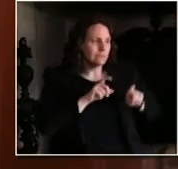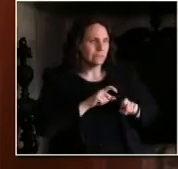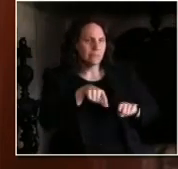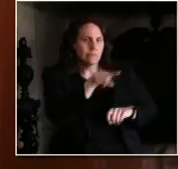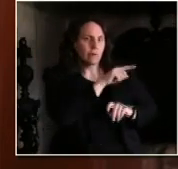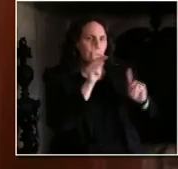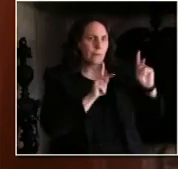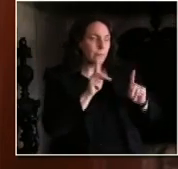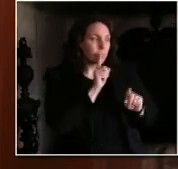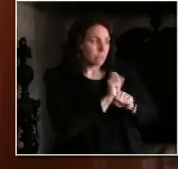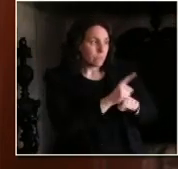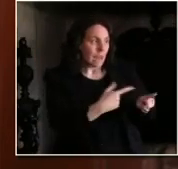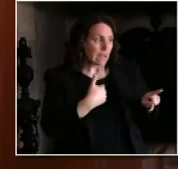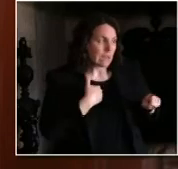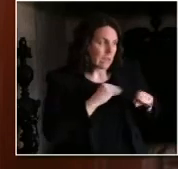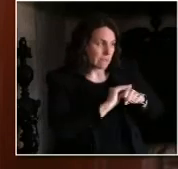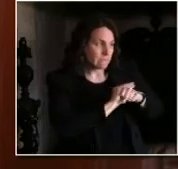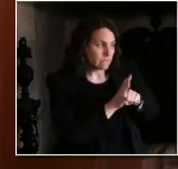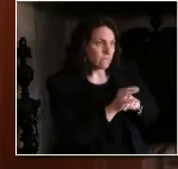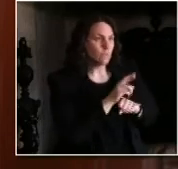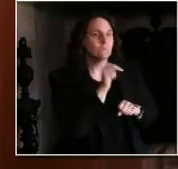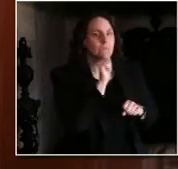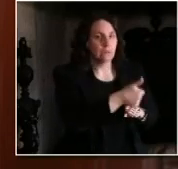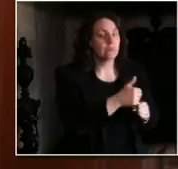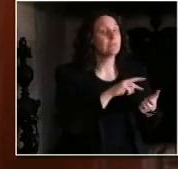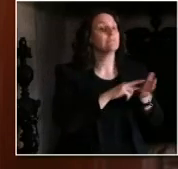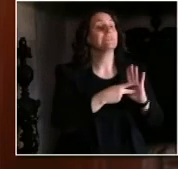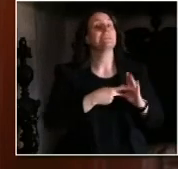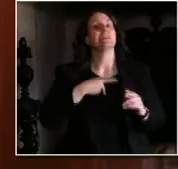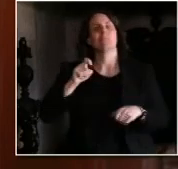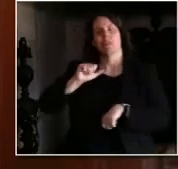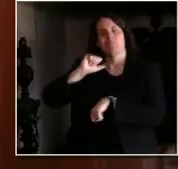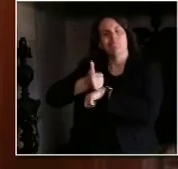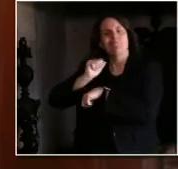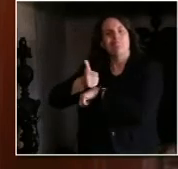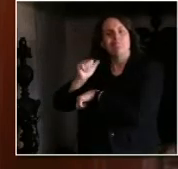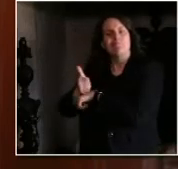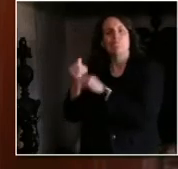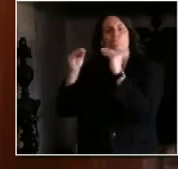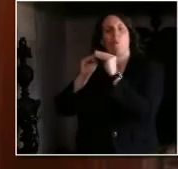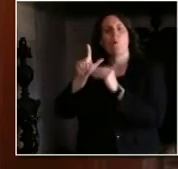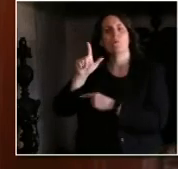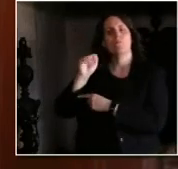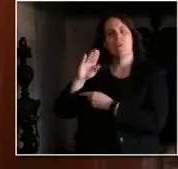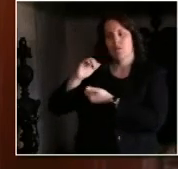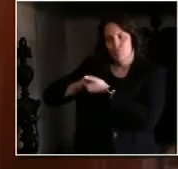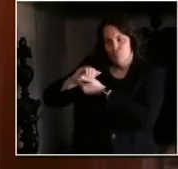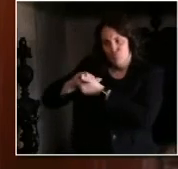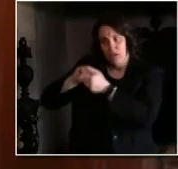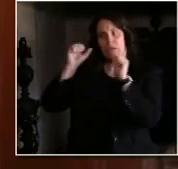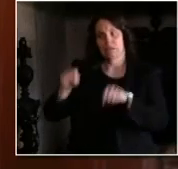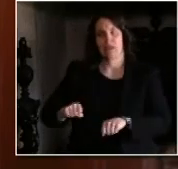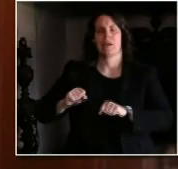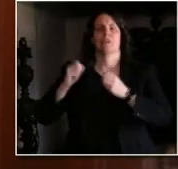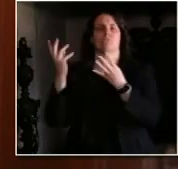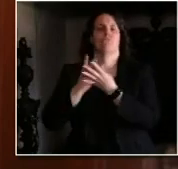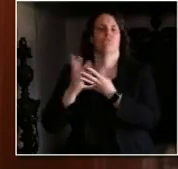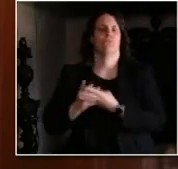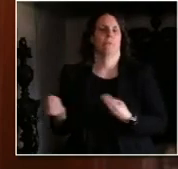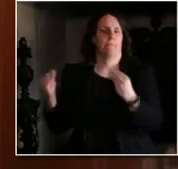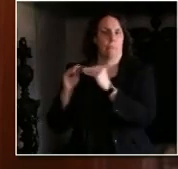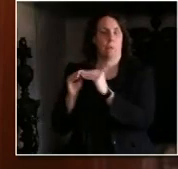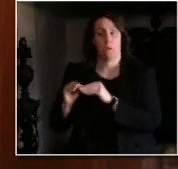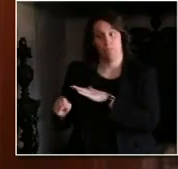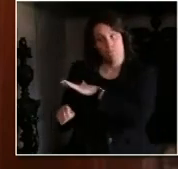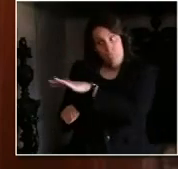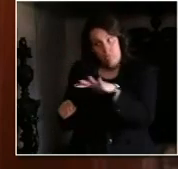continue to come online. That capacity will need to increase significantly. This will require us building our existing